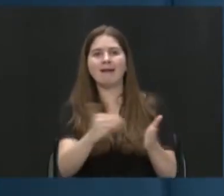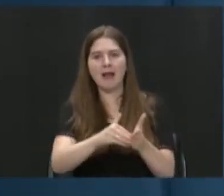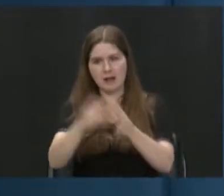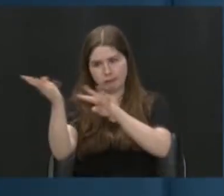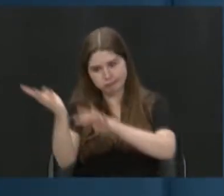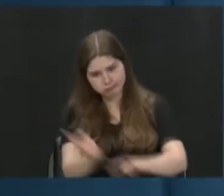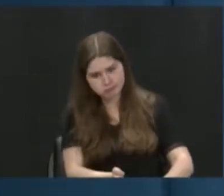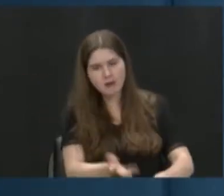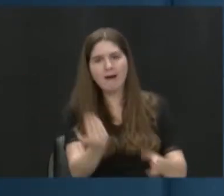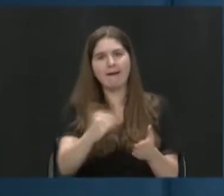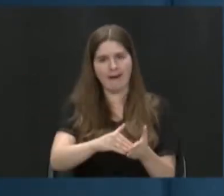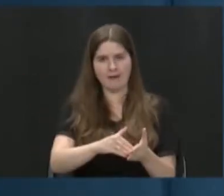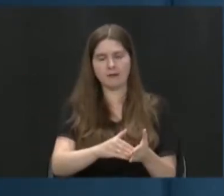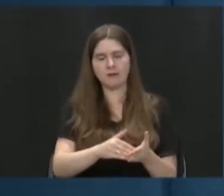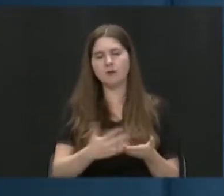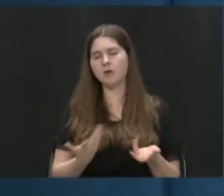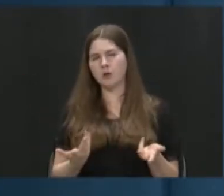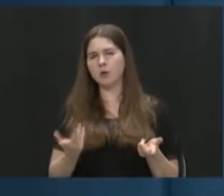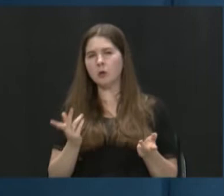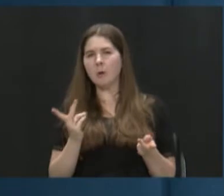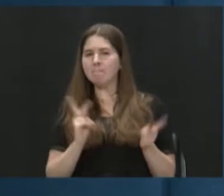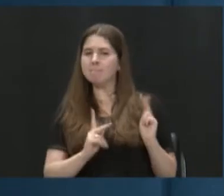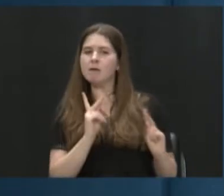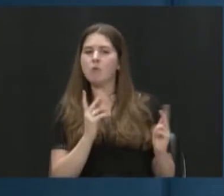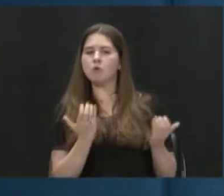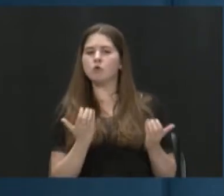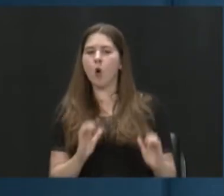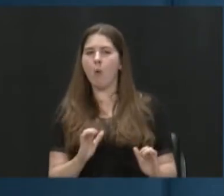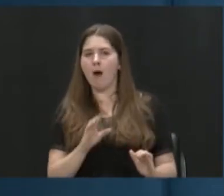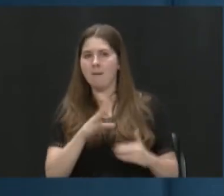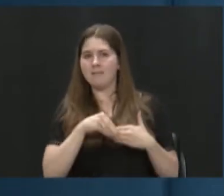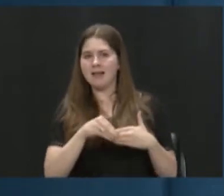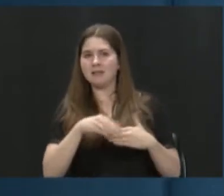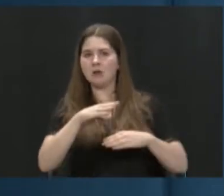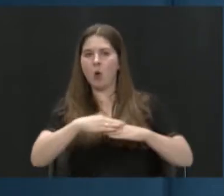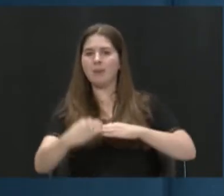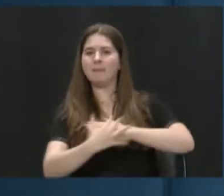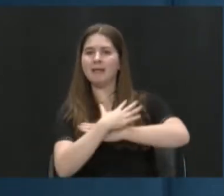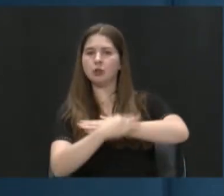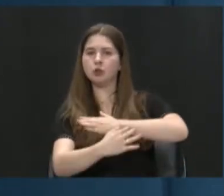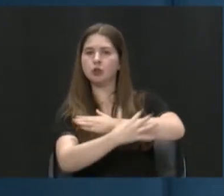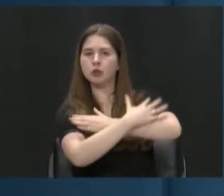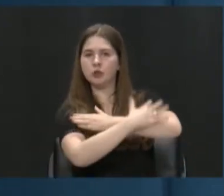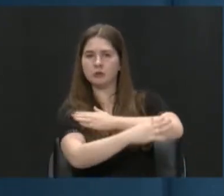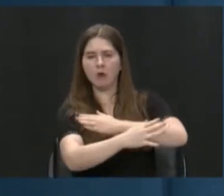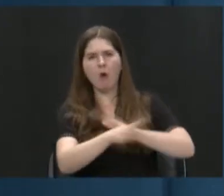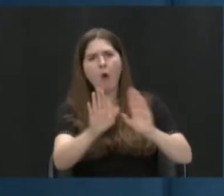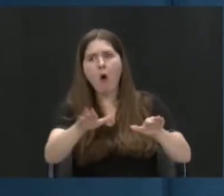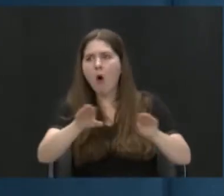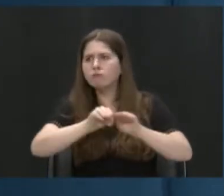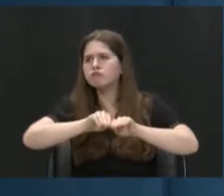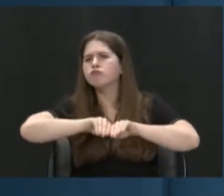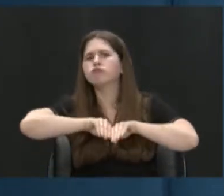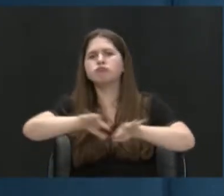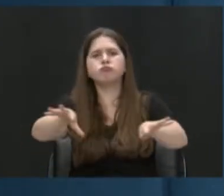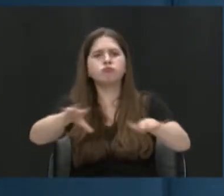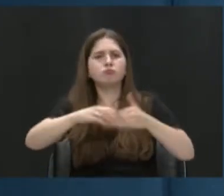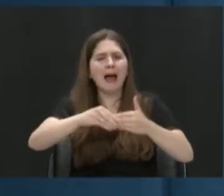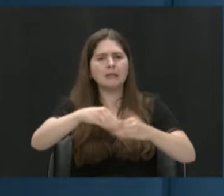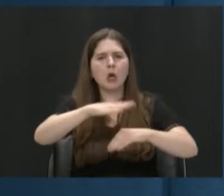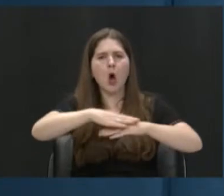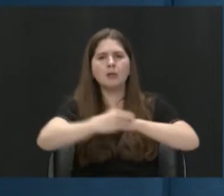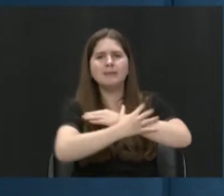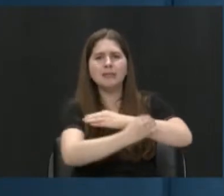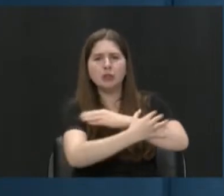so, you know, people seem to not want plastic on beaches, right? Like there's a big, oh, there's plastic on the beaches, microplastics, right?